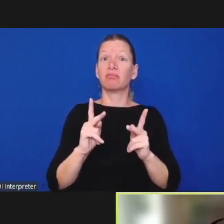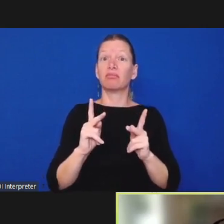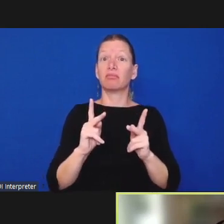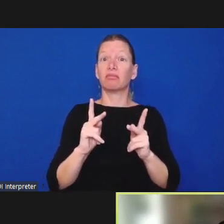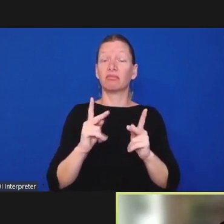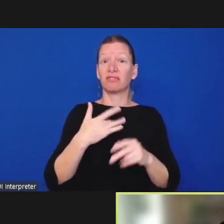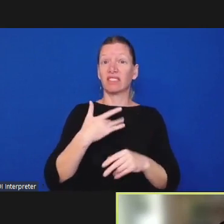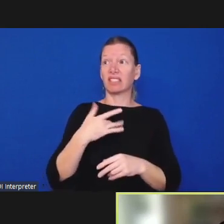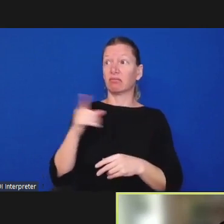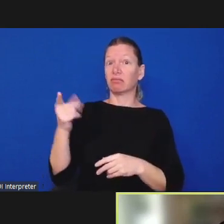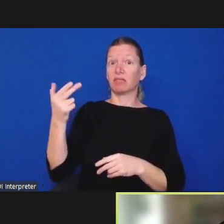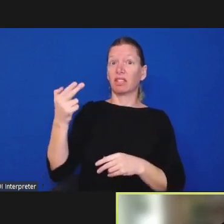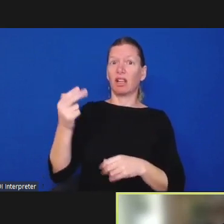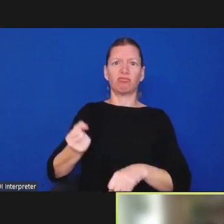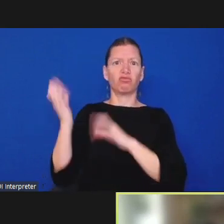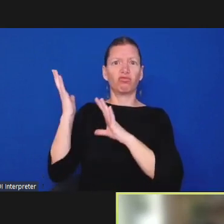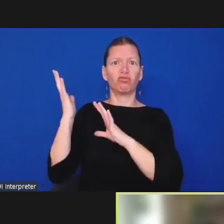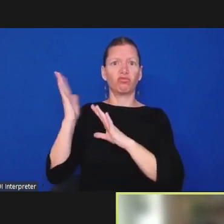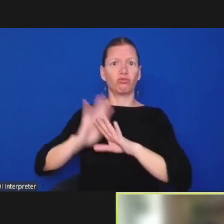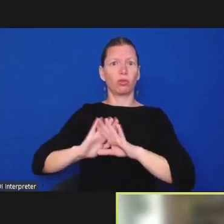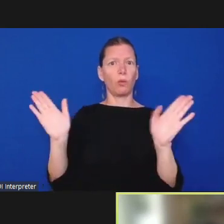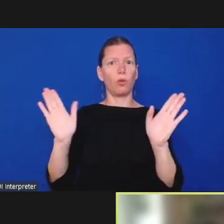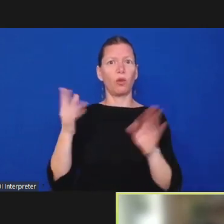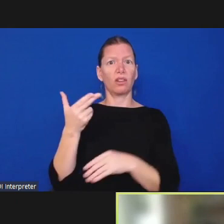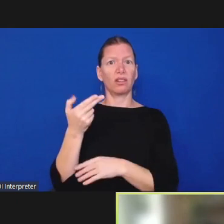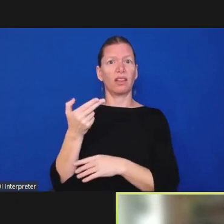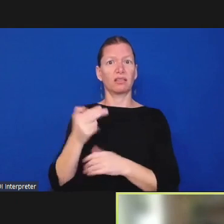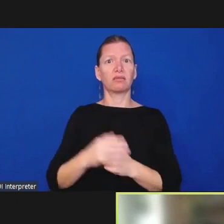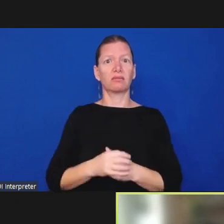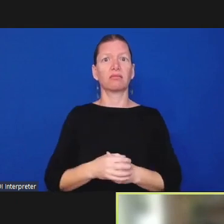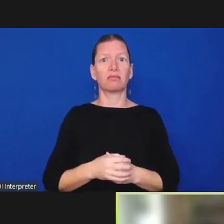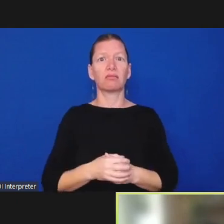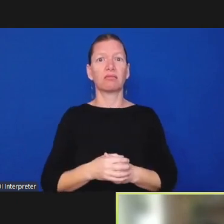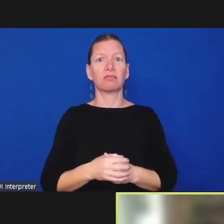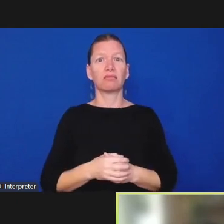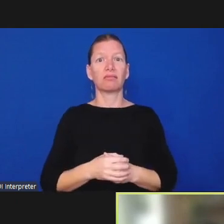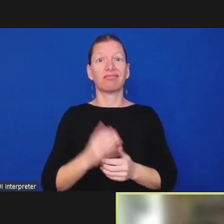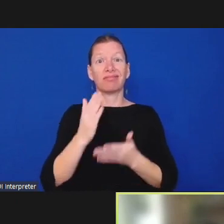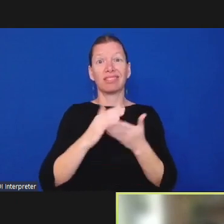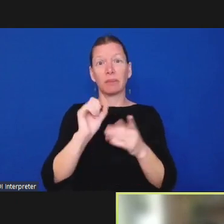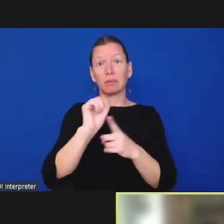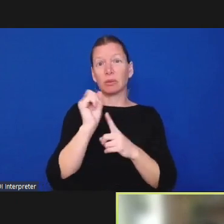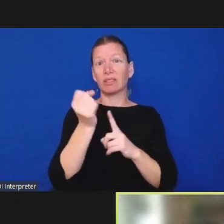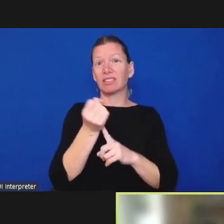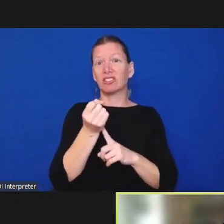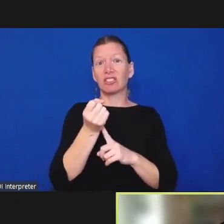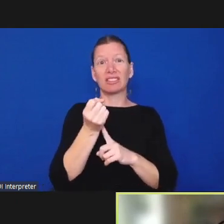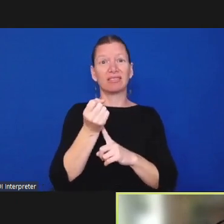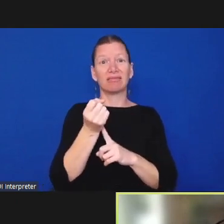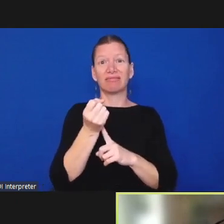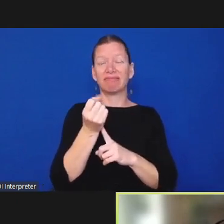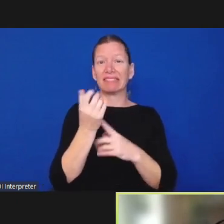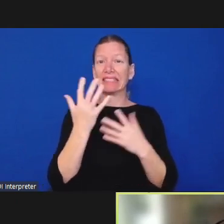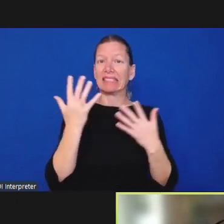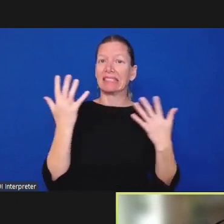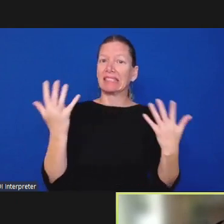some people there are certain circumstances that call for an enforcement agency such as this and yet